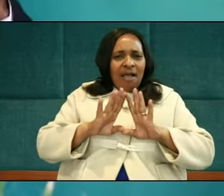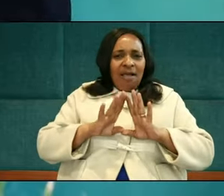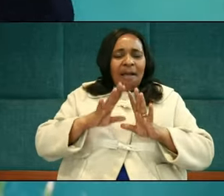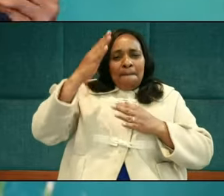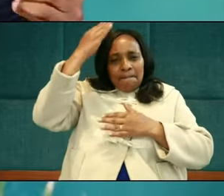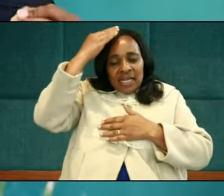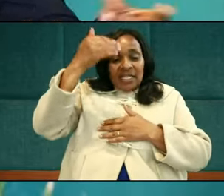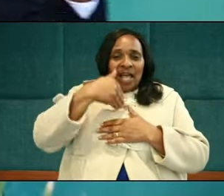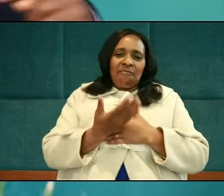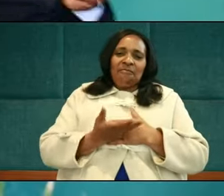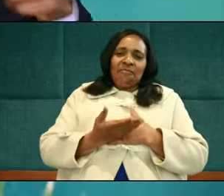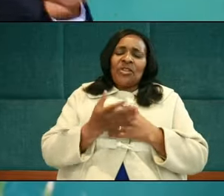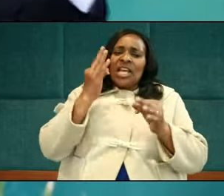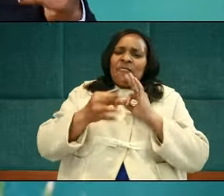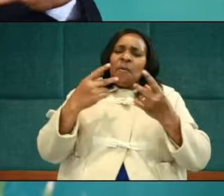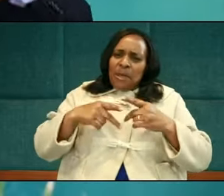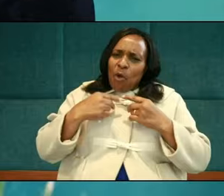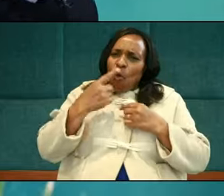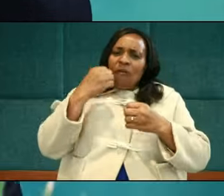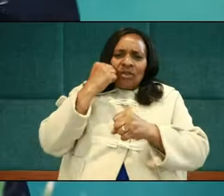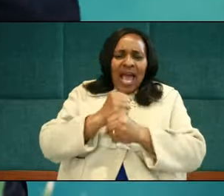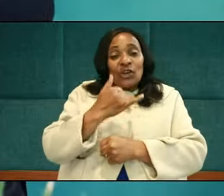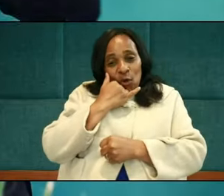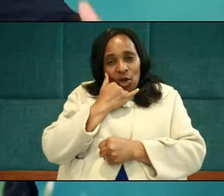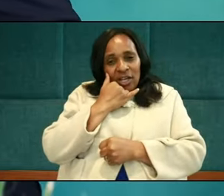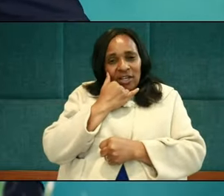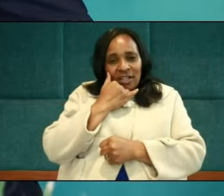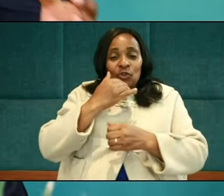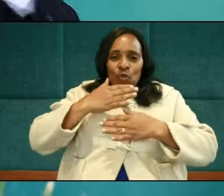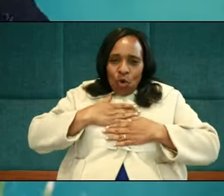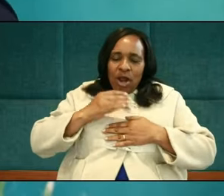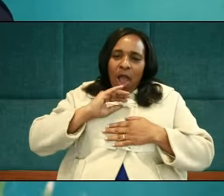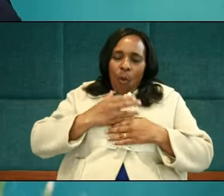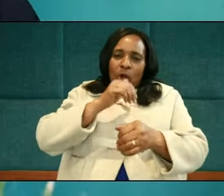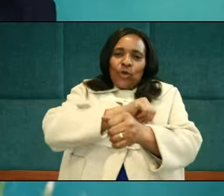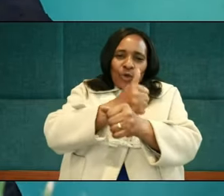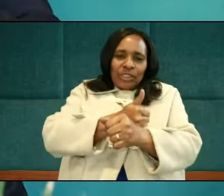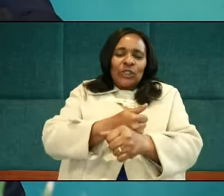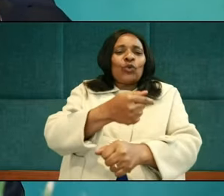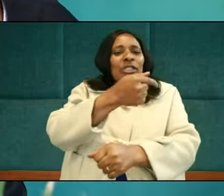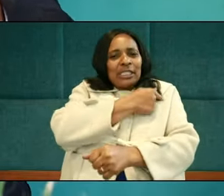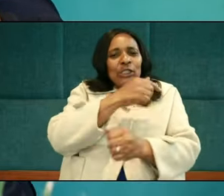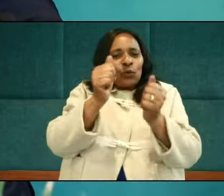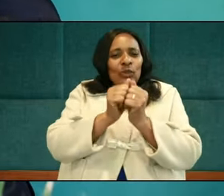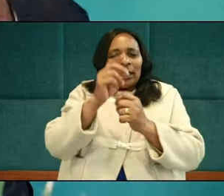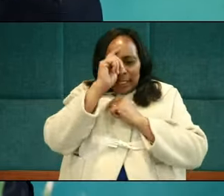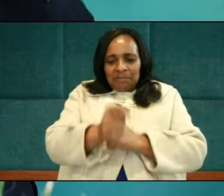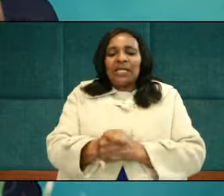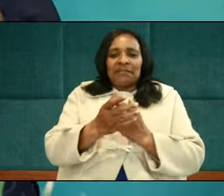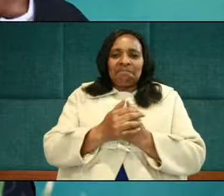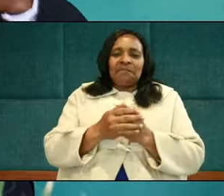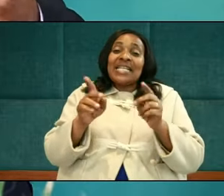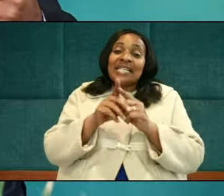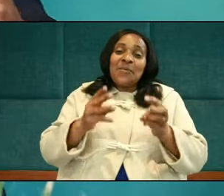the people who have offended us fall in our, you know, on our authority. We treat them with respect in the same way